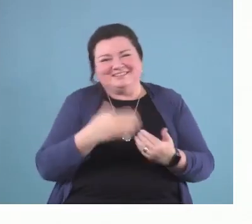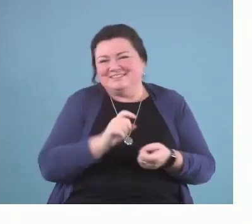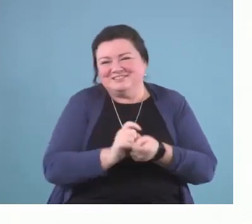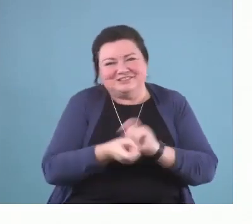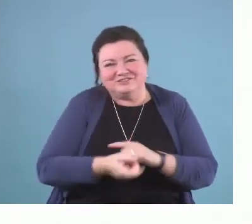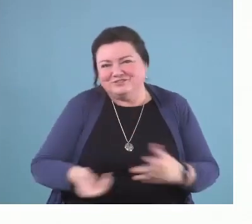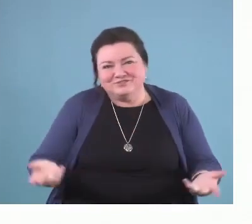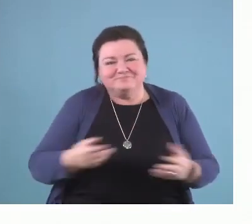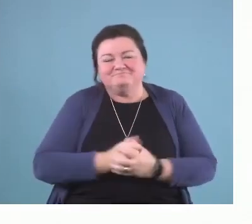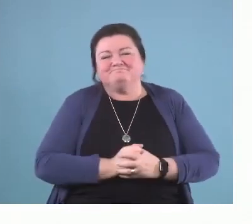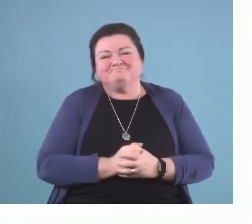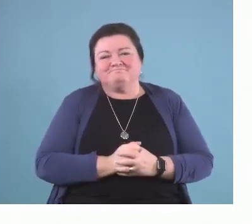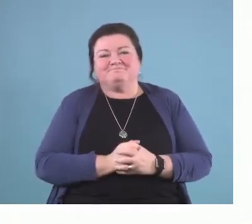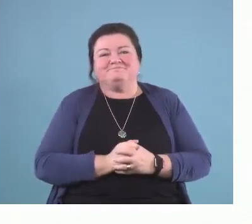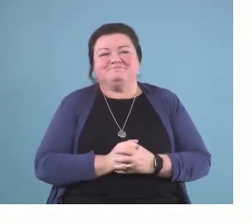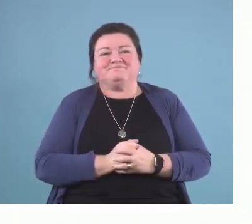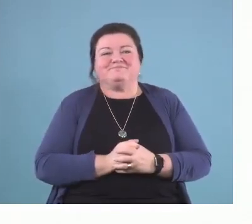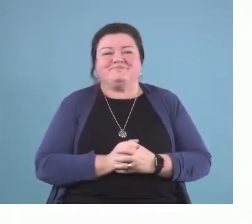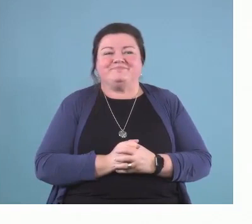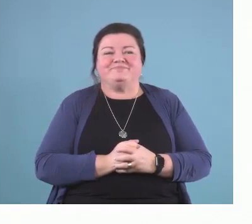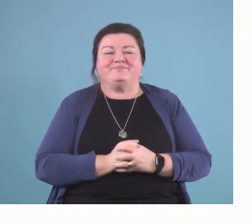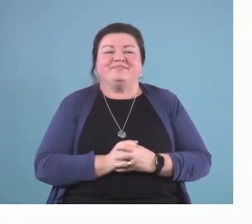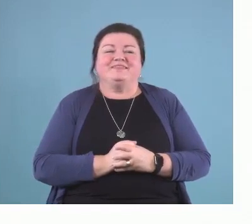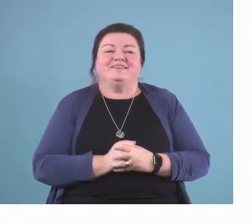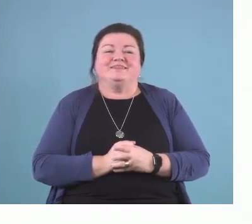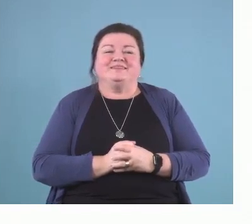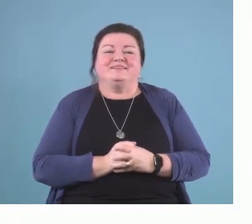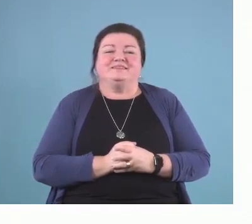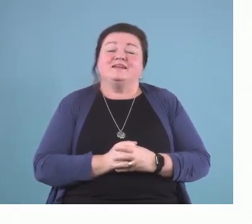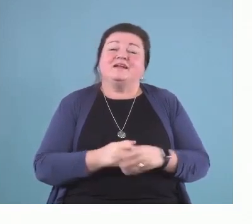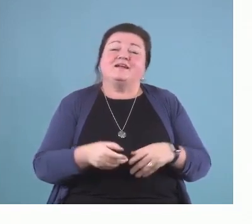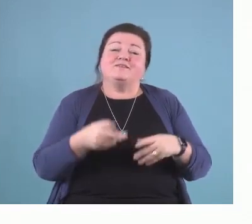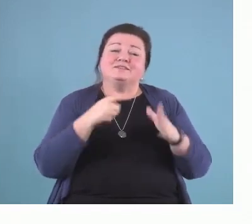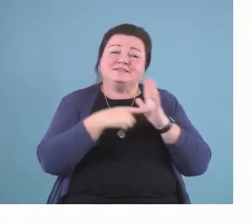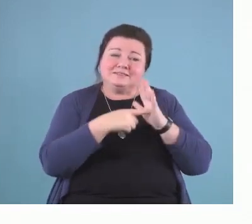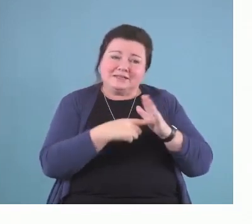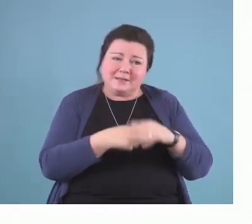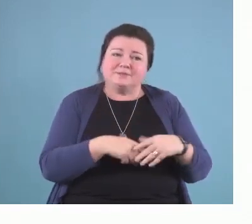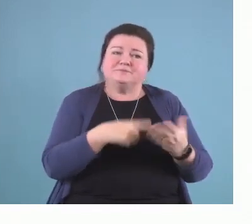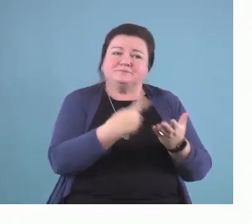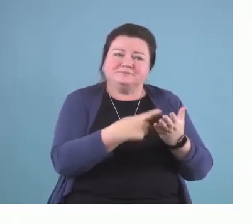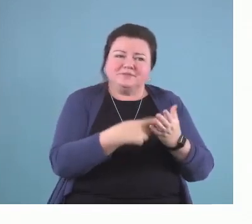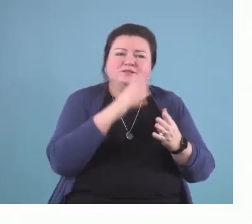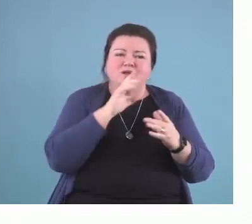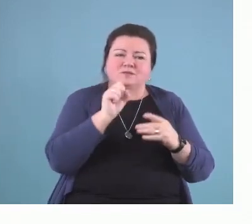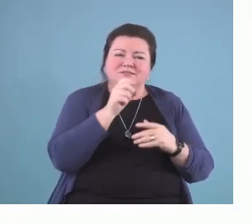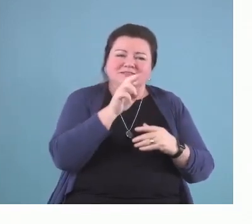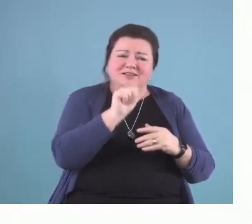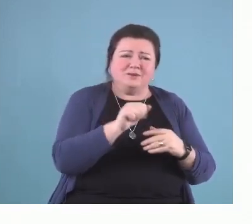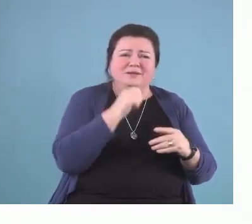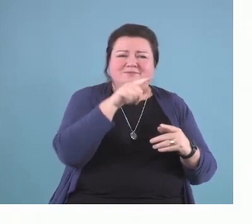through two case examples. One that I've put in here and then another one that I had talked with Sarah about that I don't have slides in,